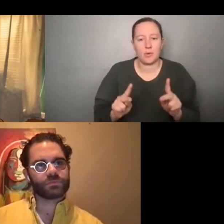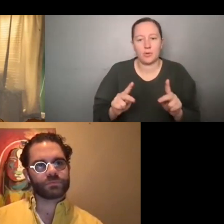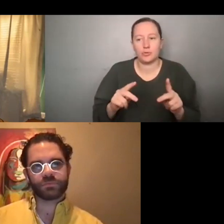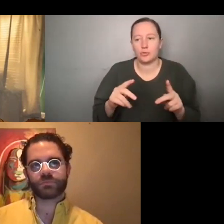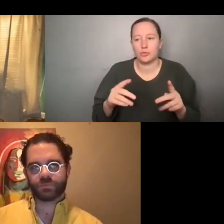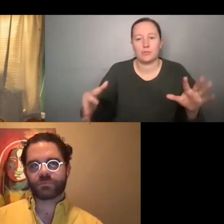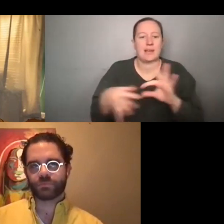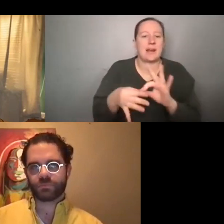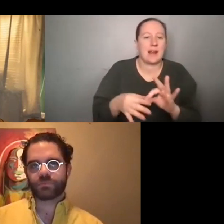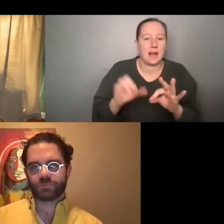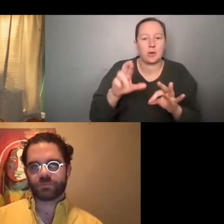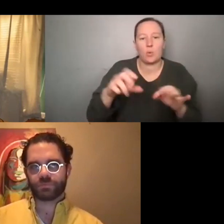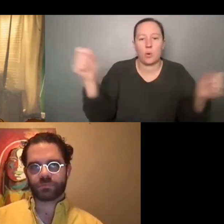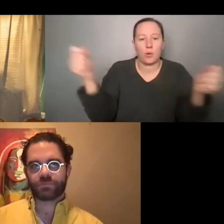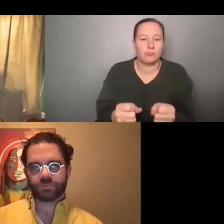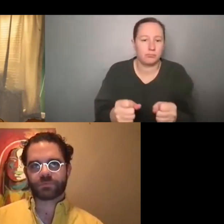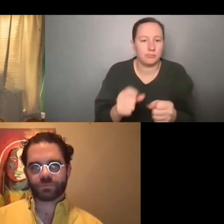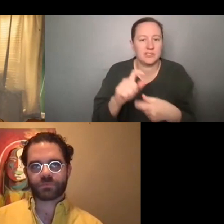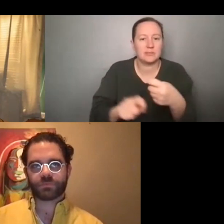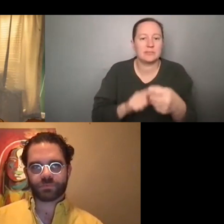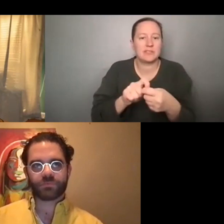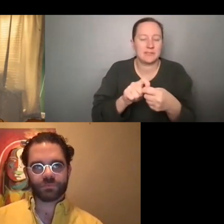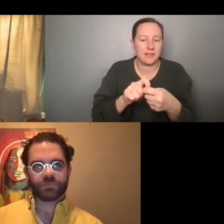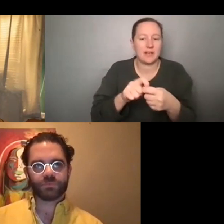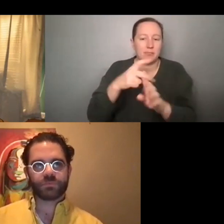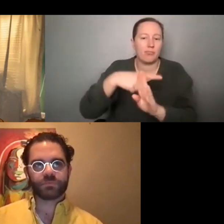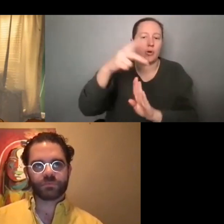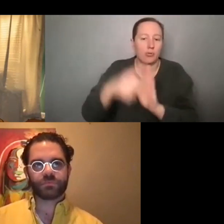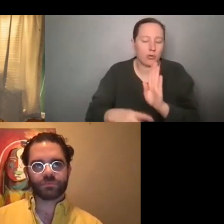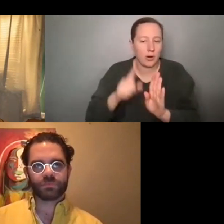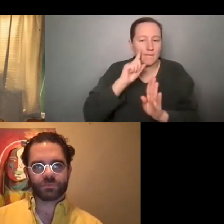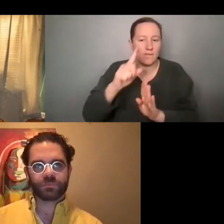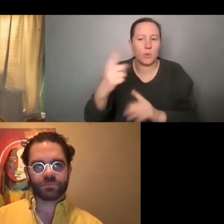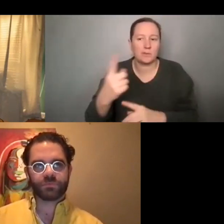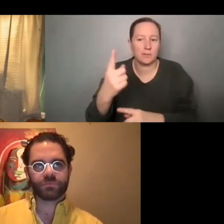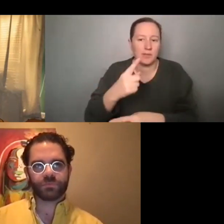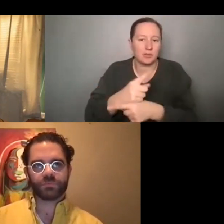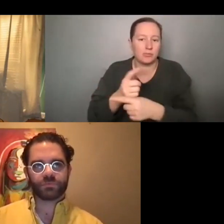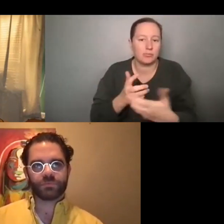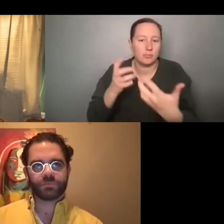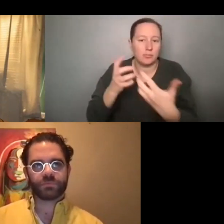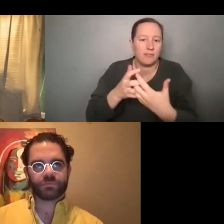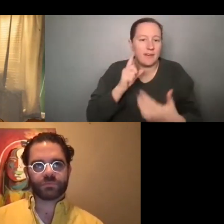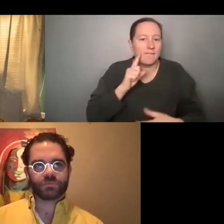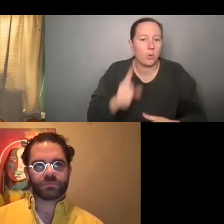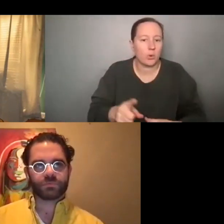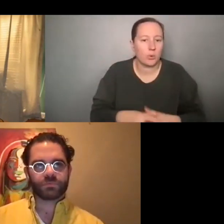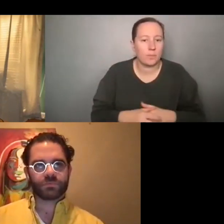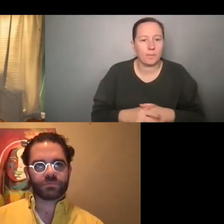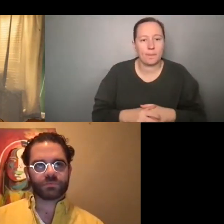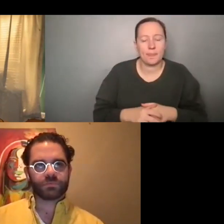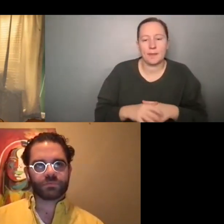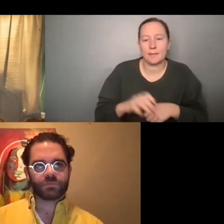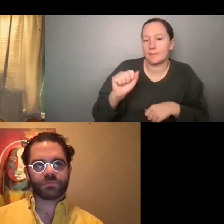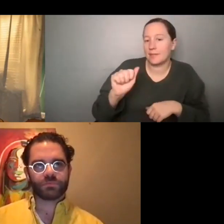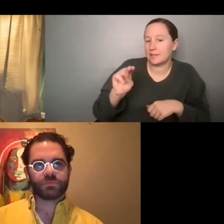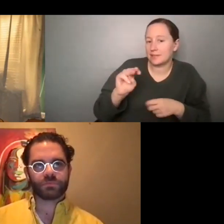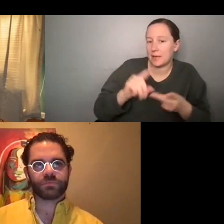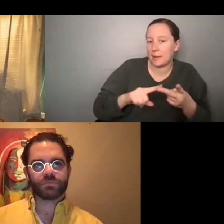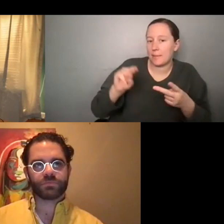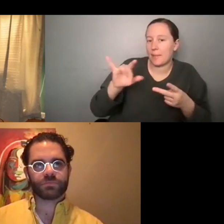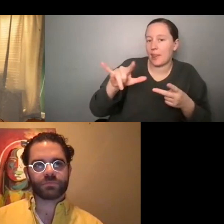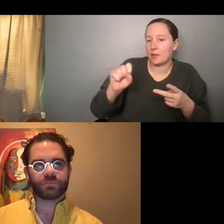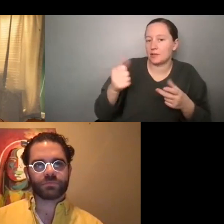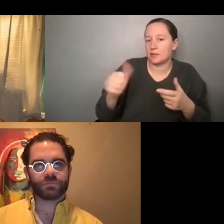you or put you in like the specific, uh, program that is going to be right for you. Um, but yeah, Sam or Miles, any, any